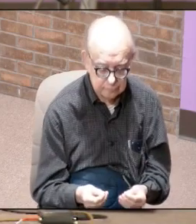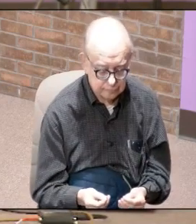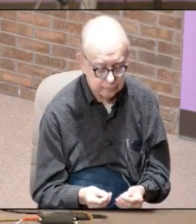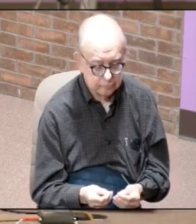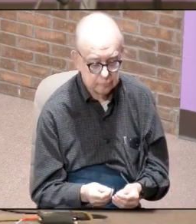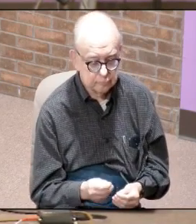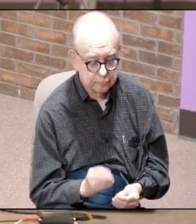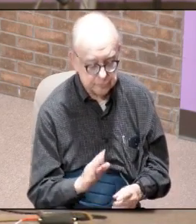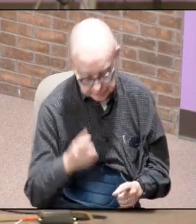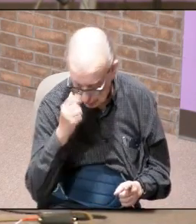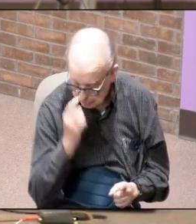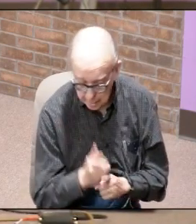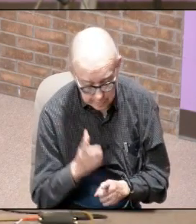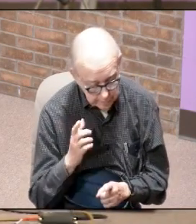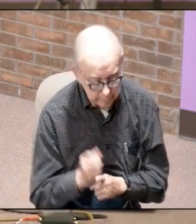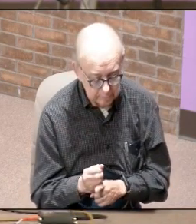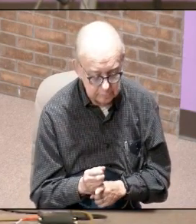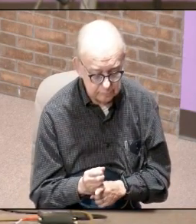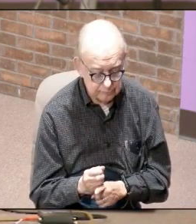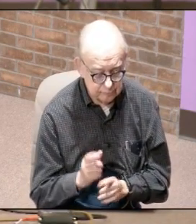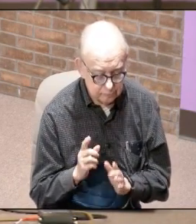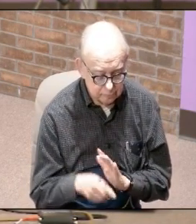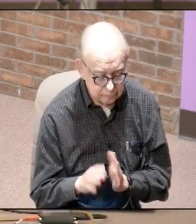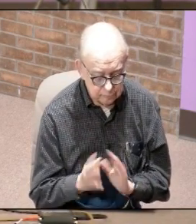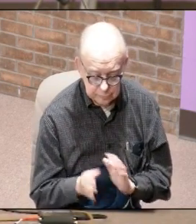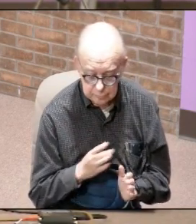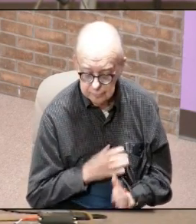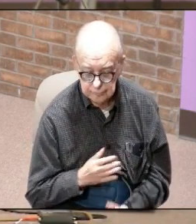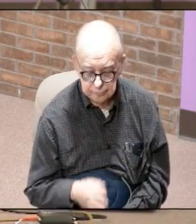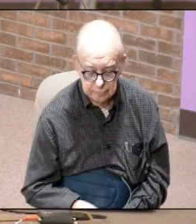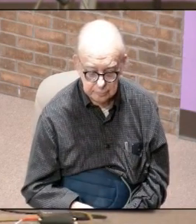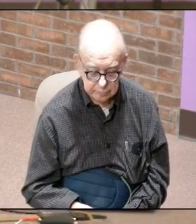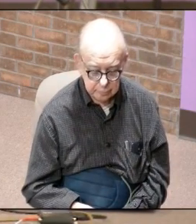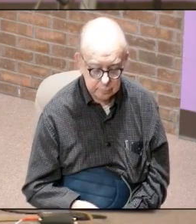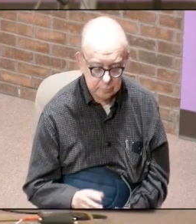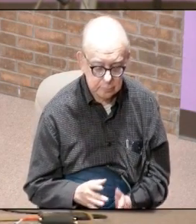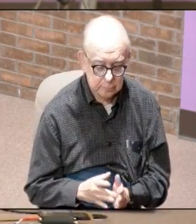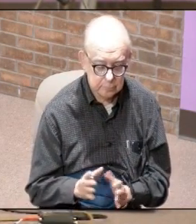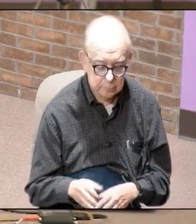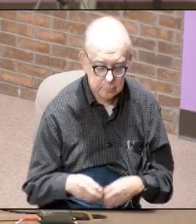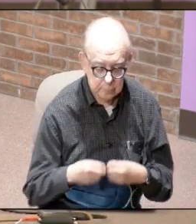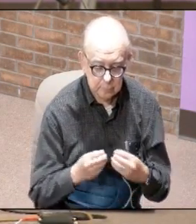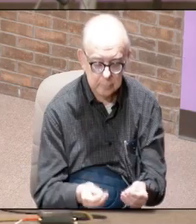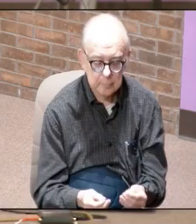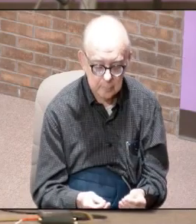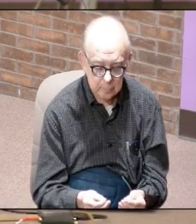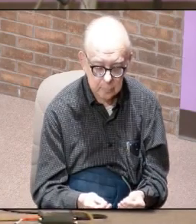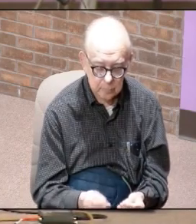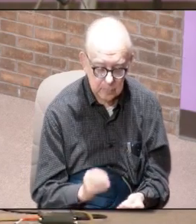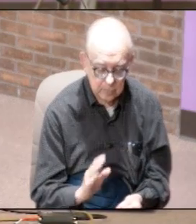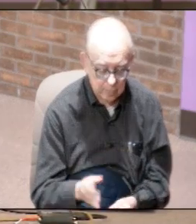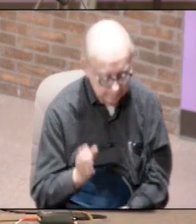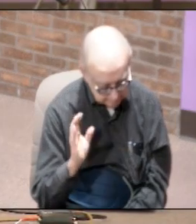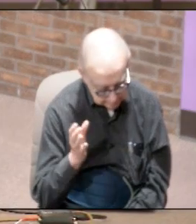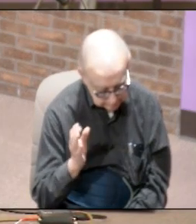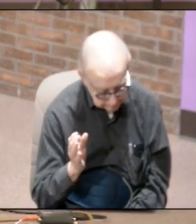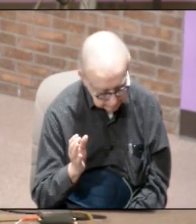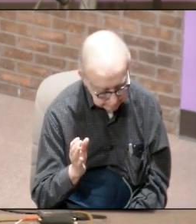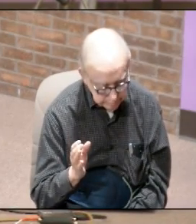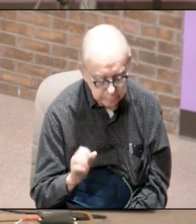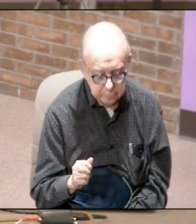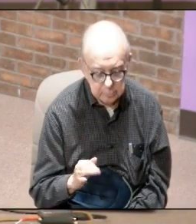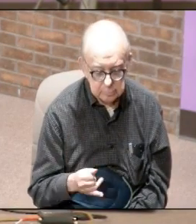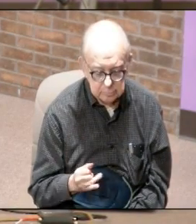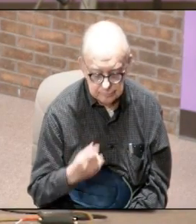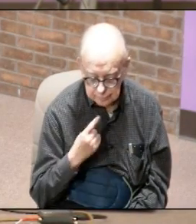his brothers who later on became Christians he passed her on over to her cousin to his cousin